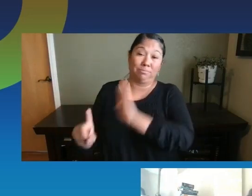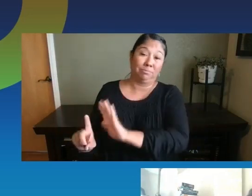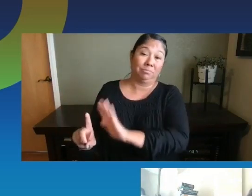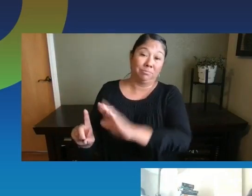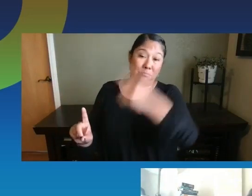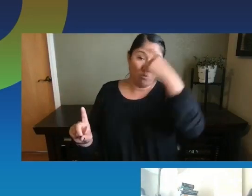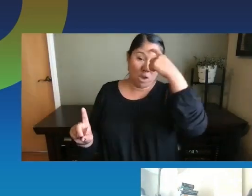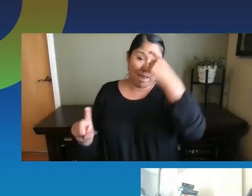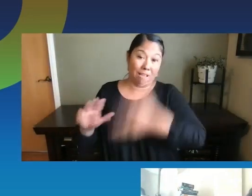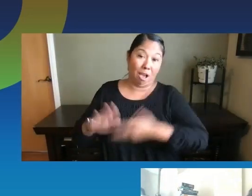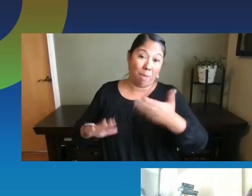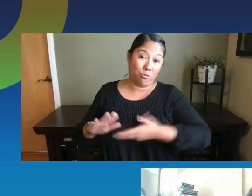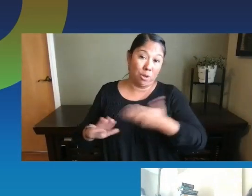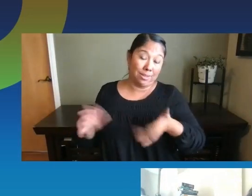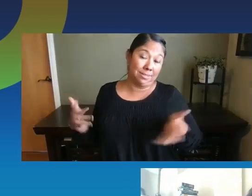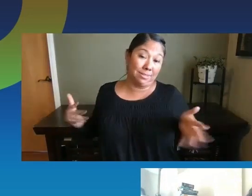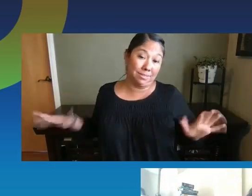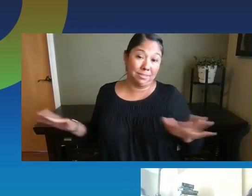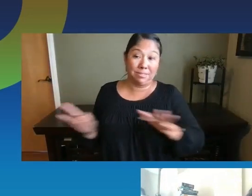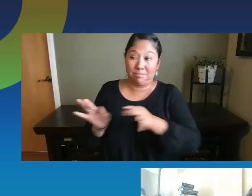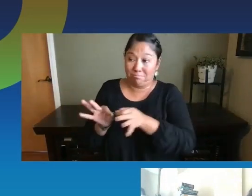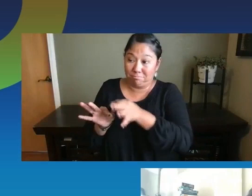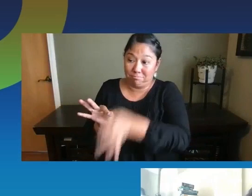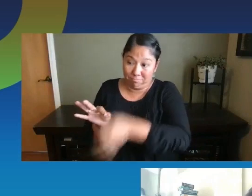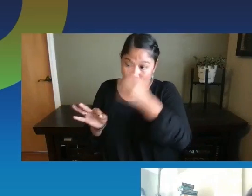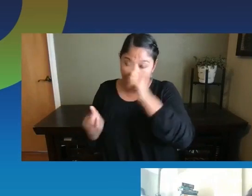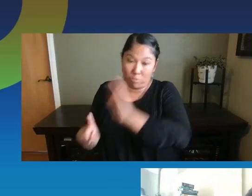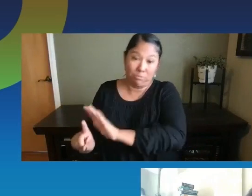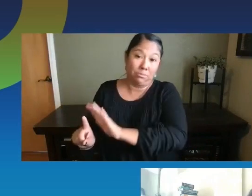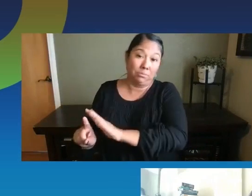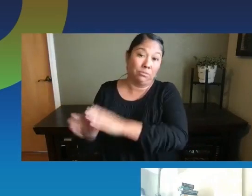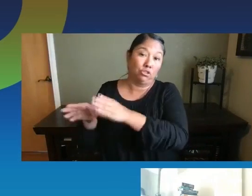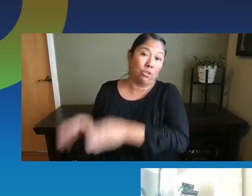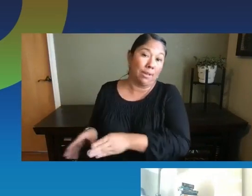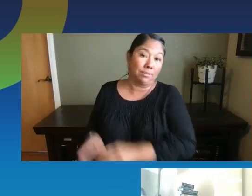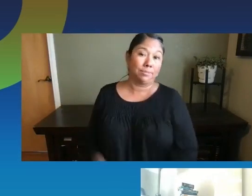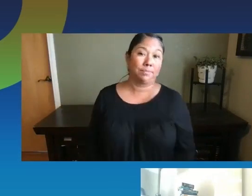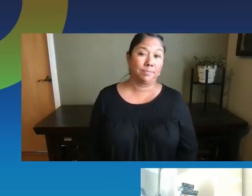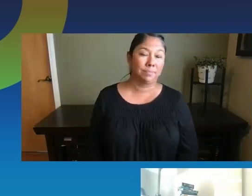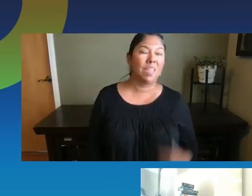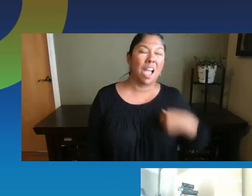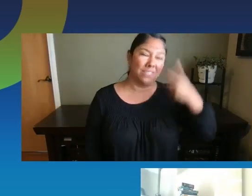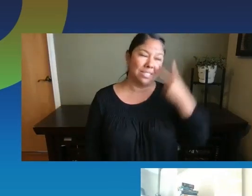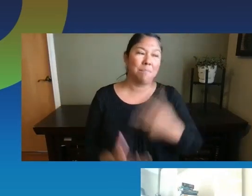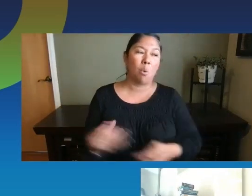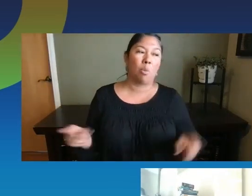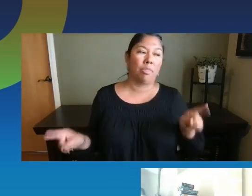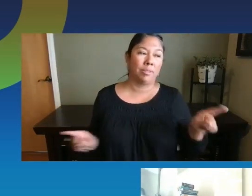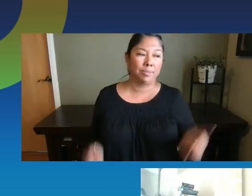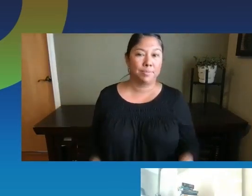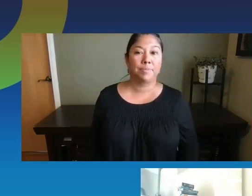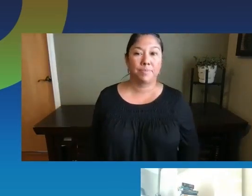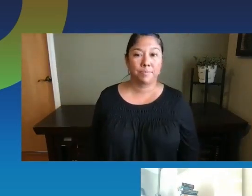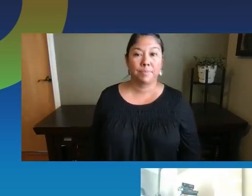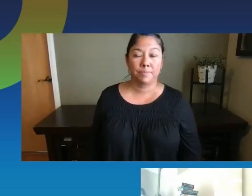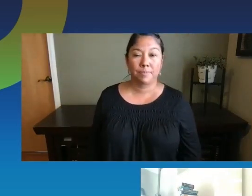that's, you know, a little delay for that child. I've seen both. Yeah.